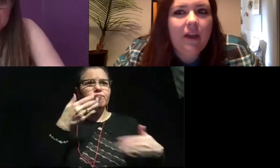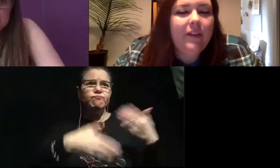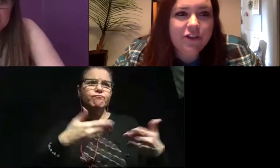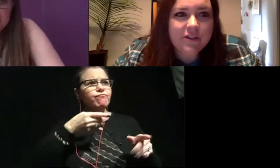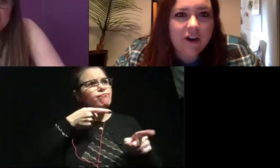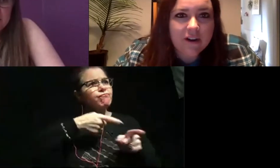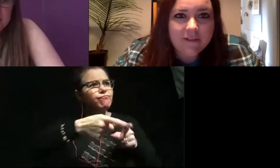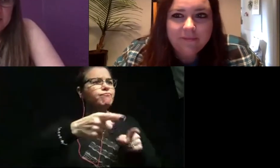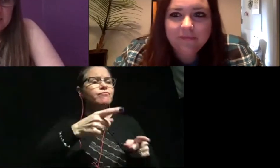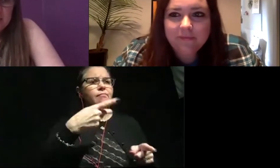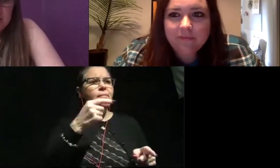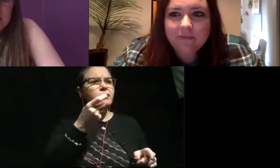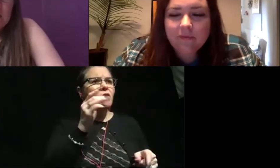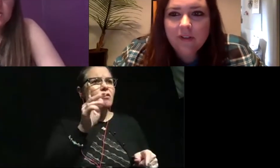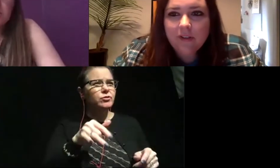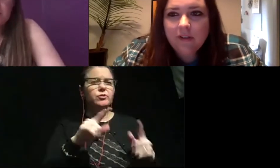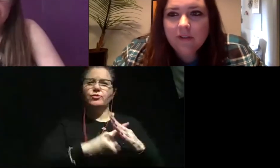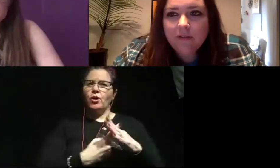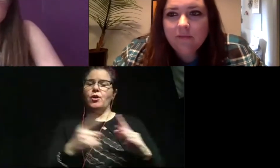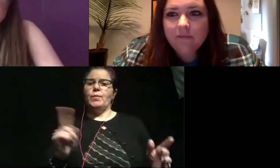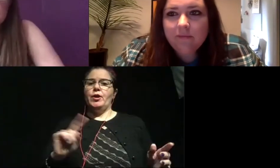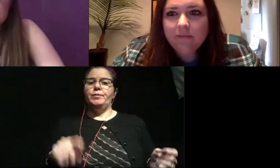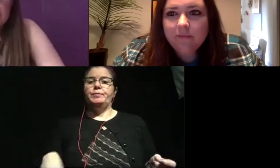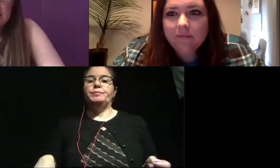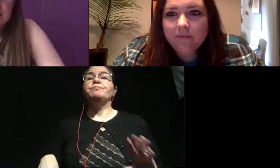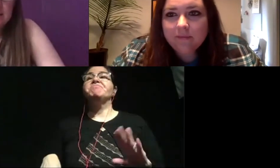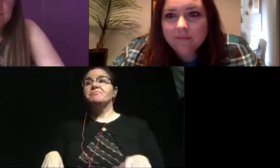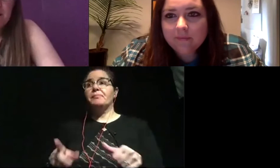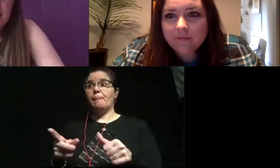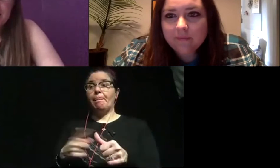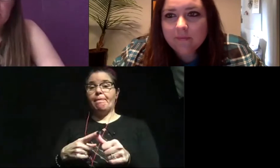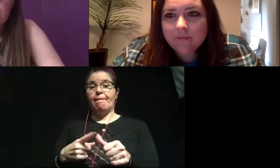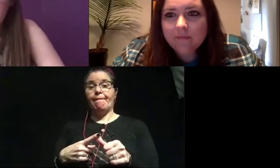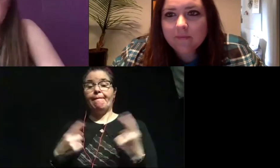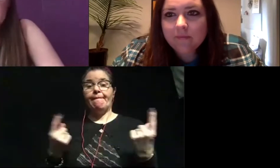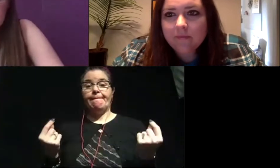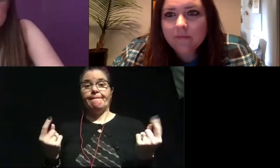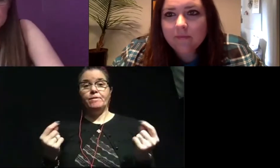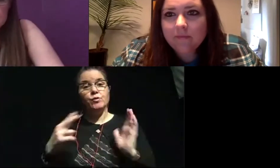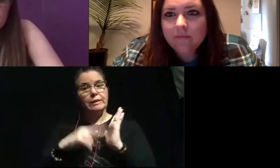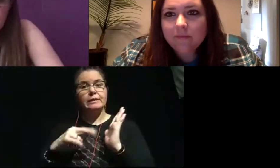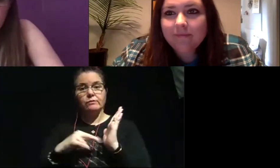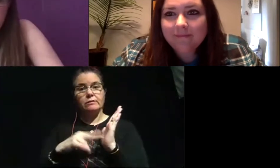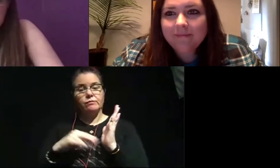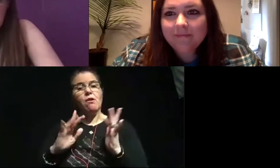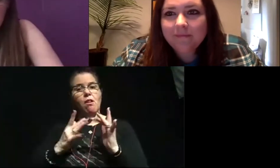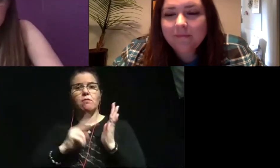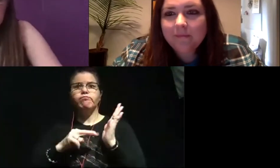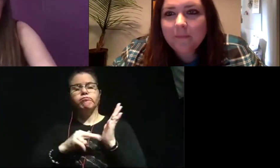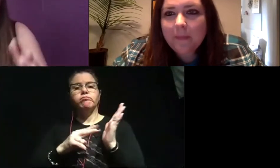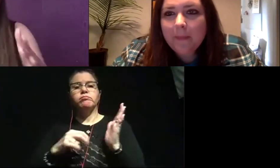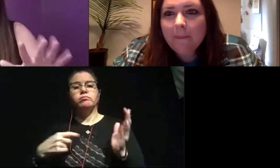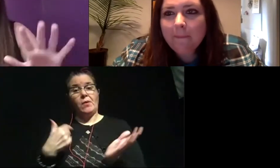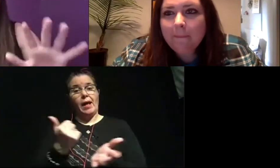you think they should start? So the first thing to start is by reading online. So I help